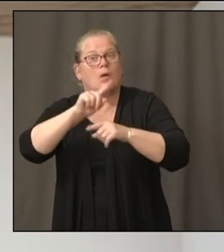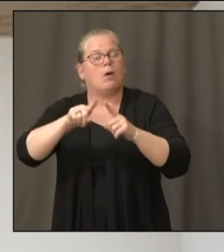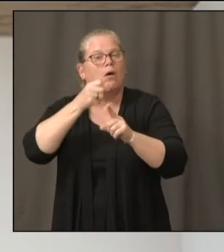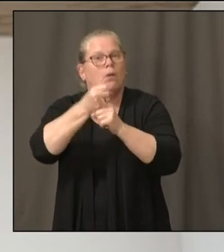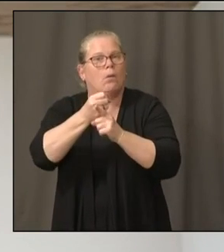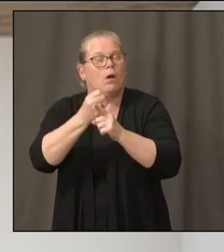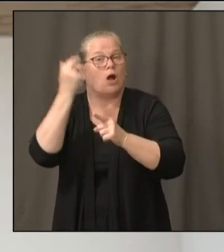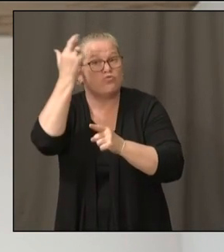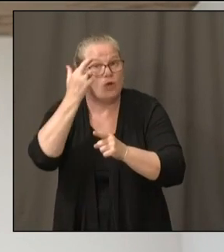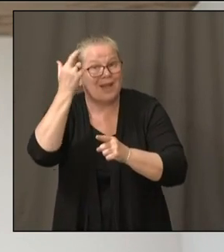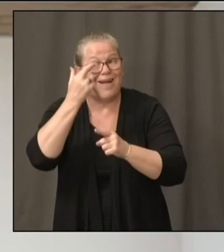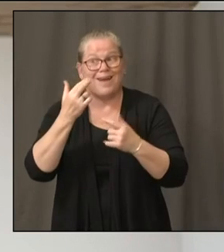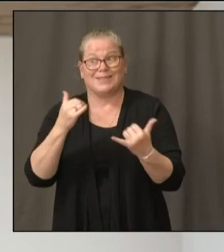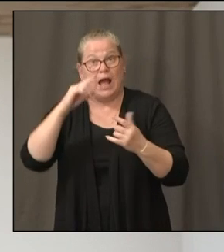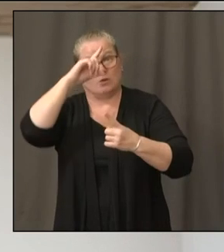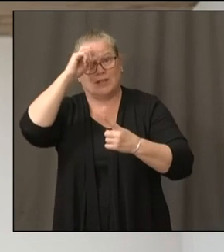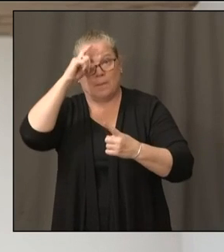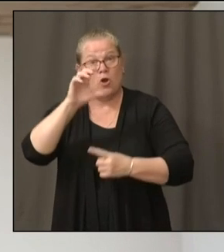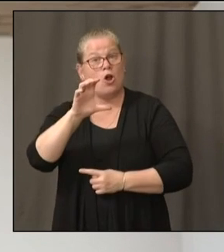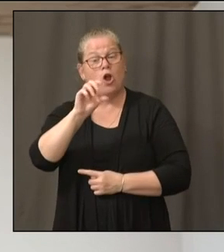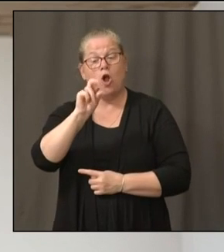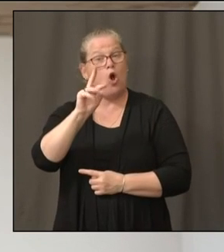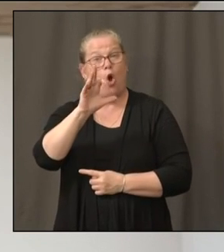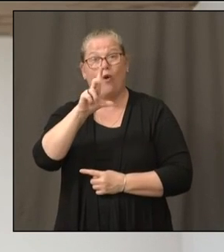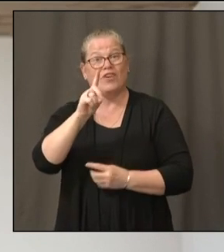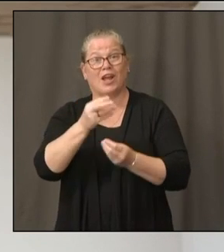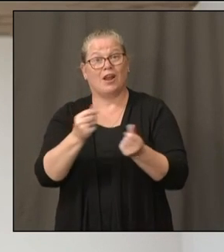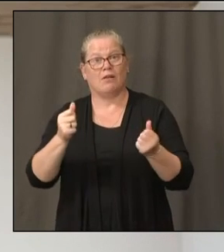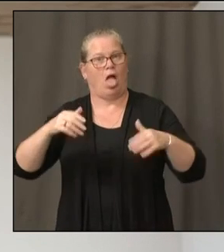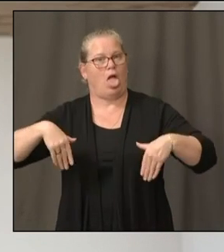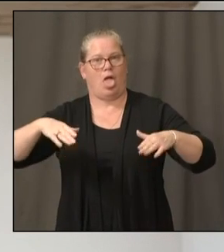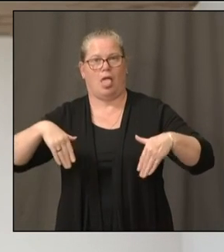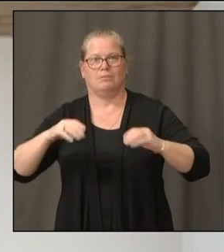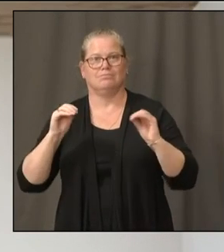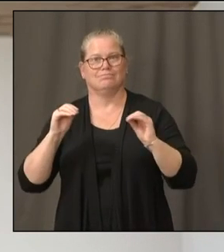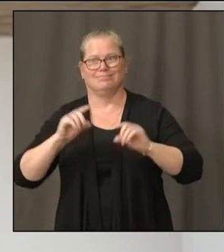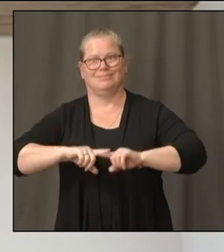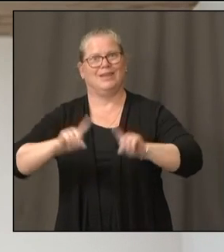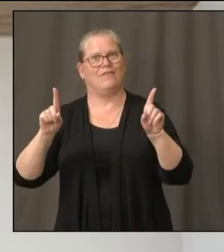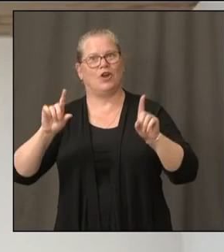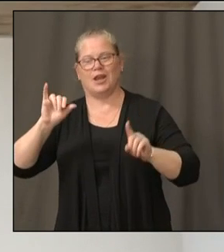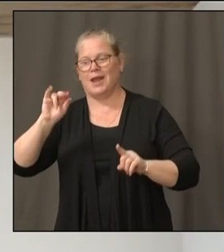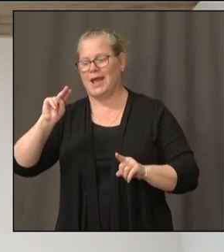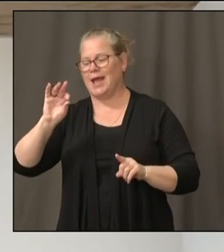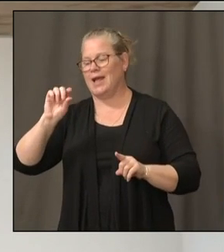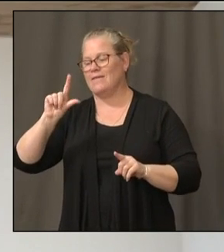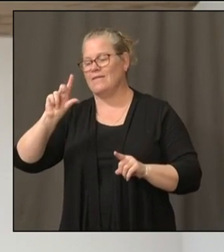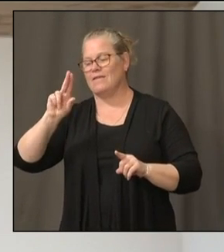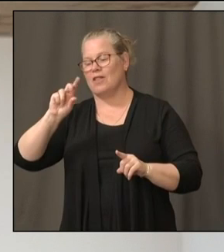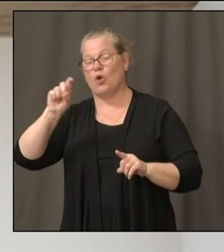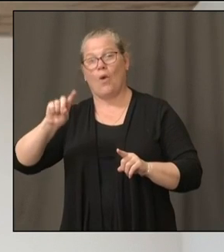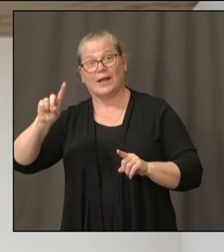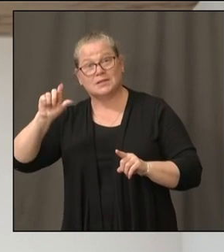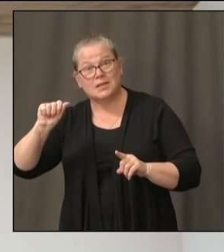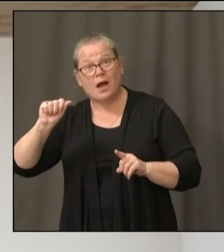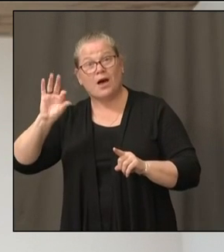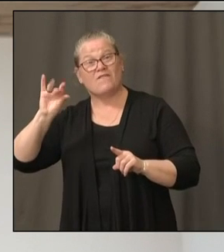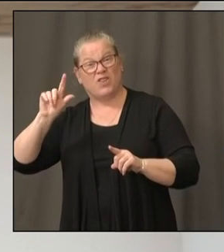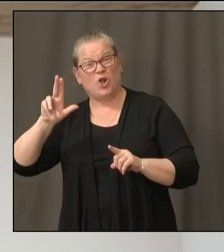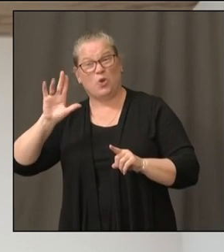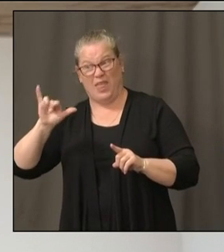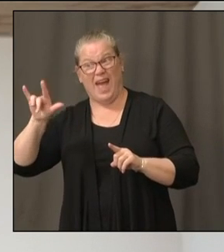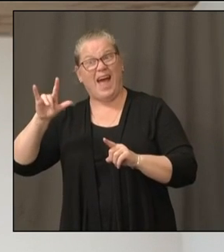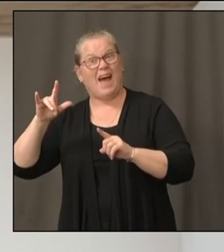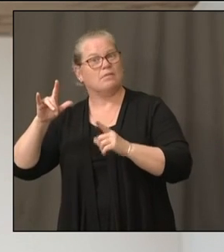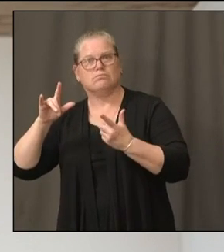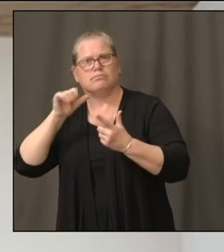had hoped for. It turned out that the influenza model was not the right one. It was the